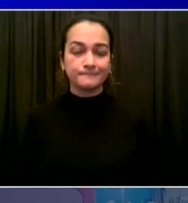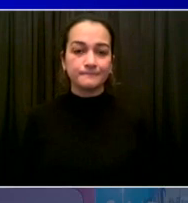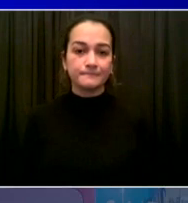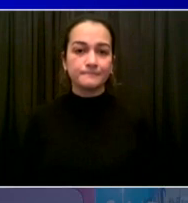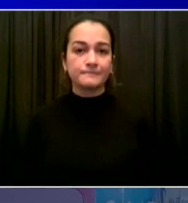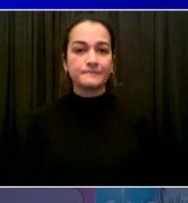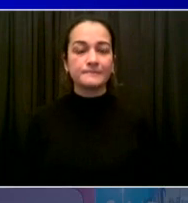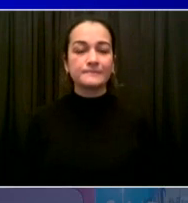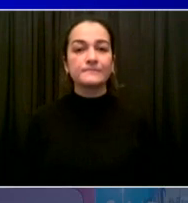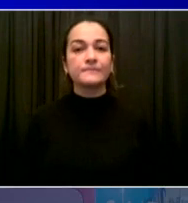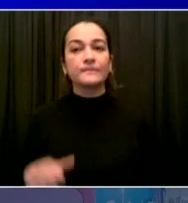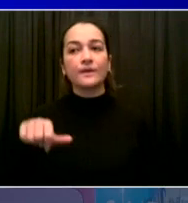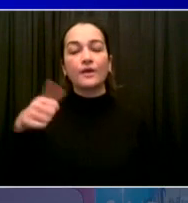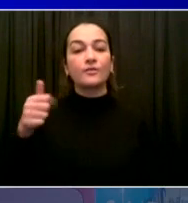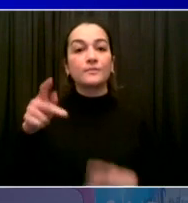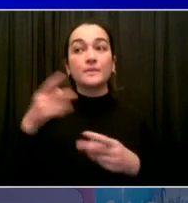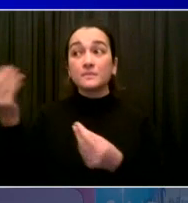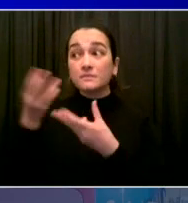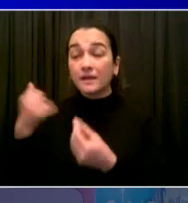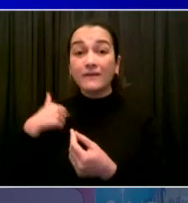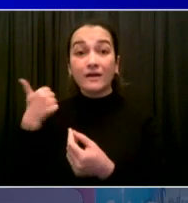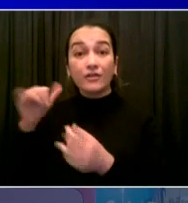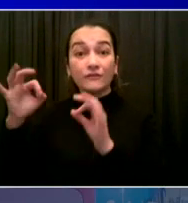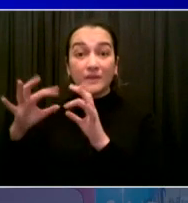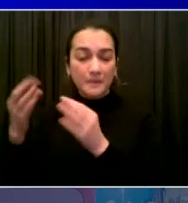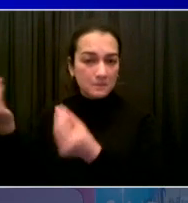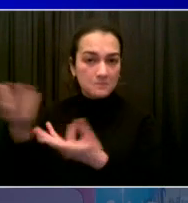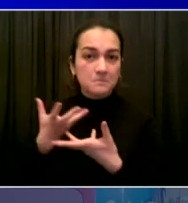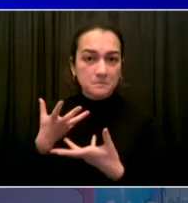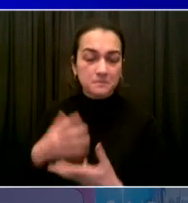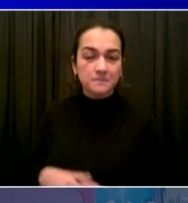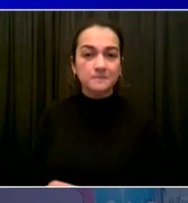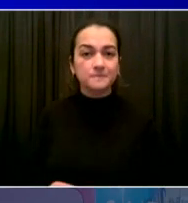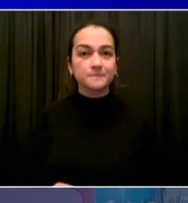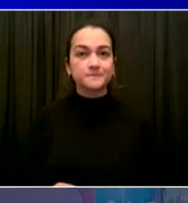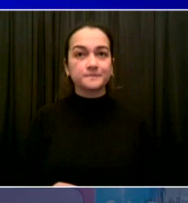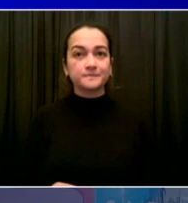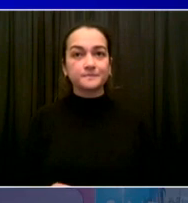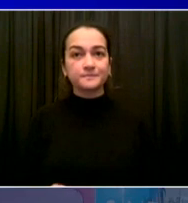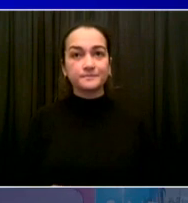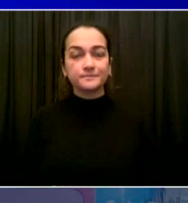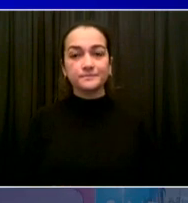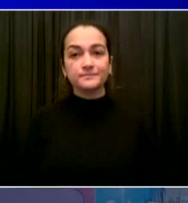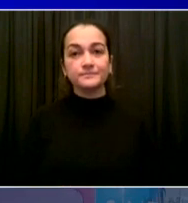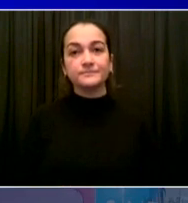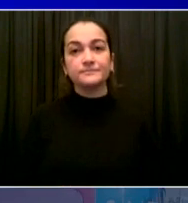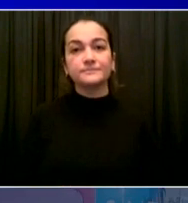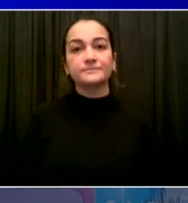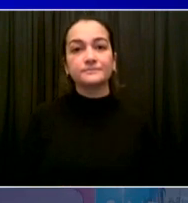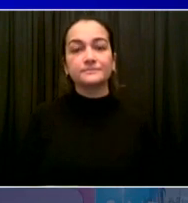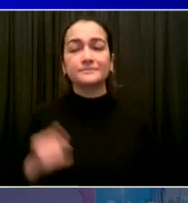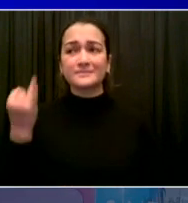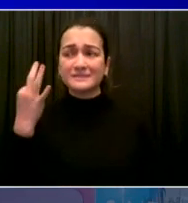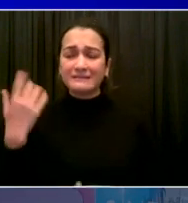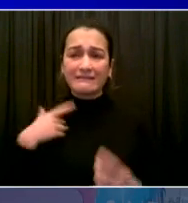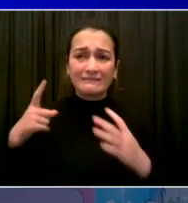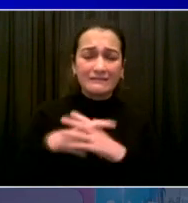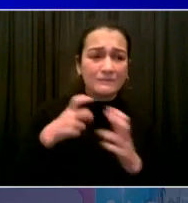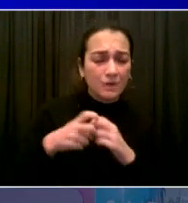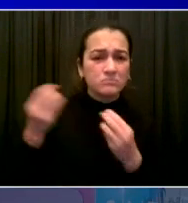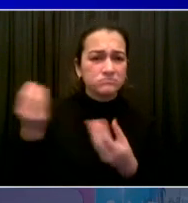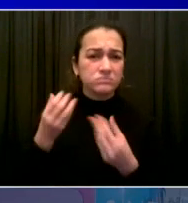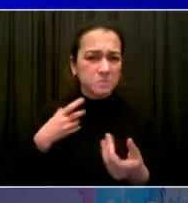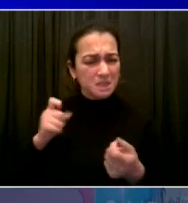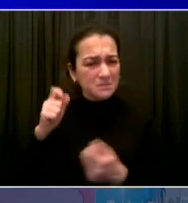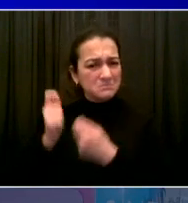along the way as we fight through this challenge like we fought through all of them before. Okay, now, I'm going to